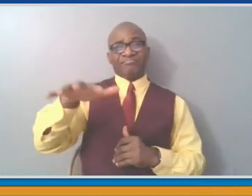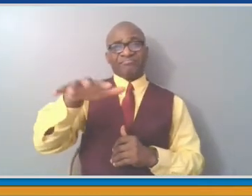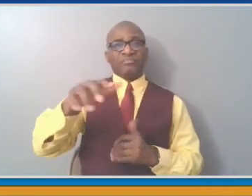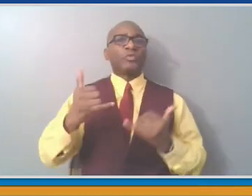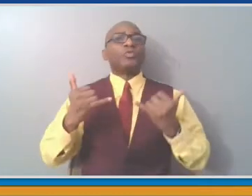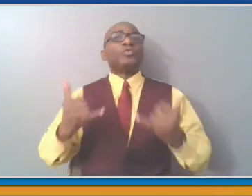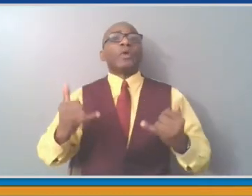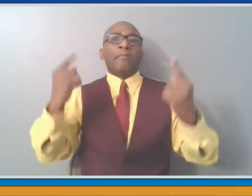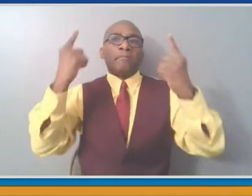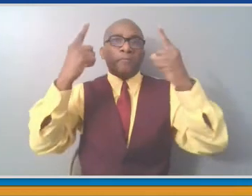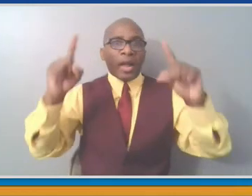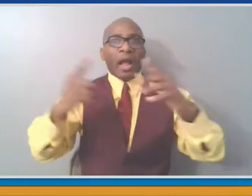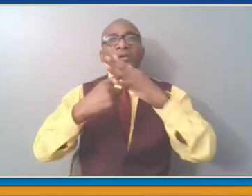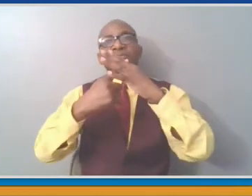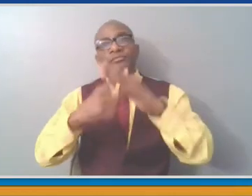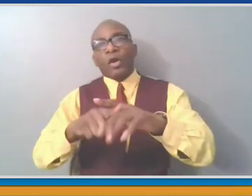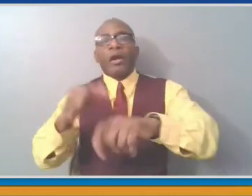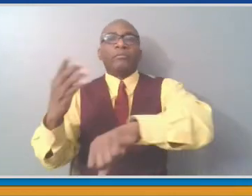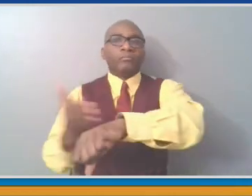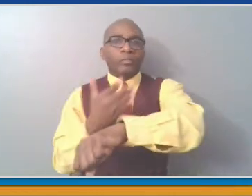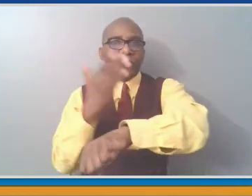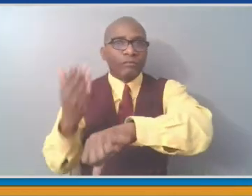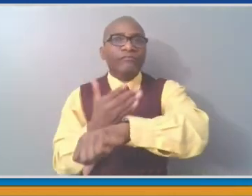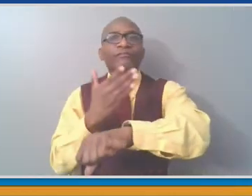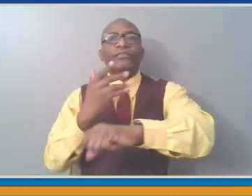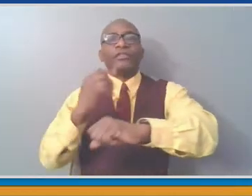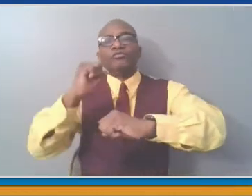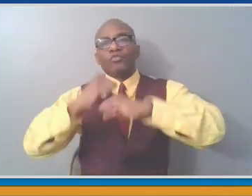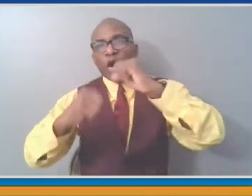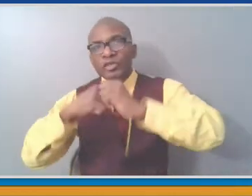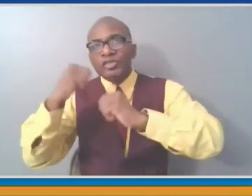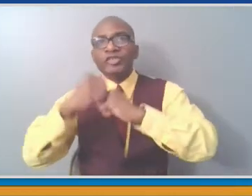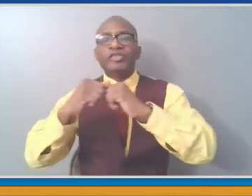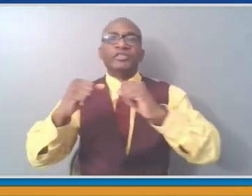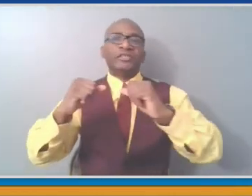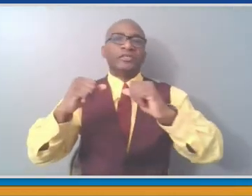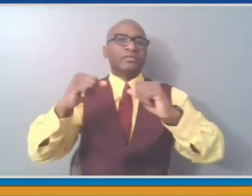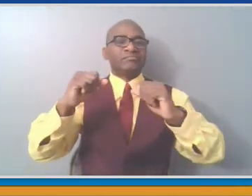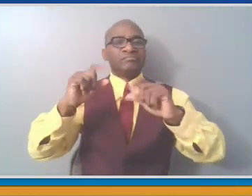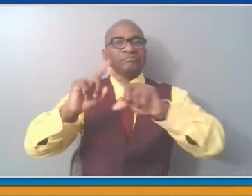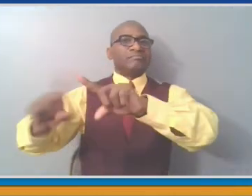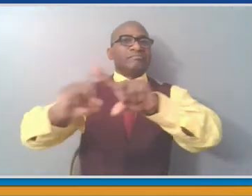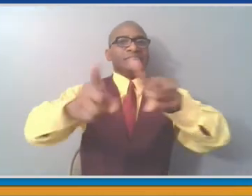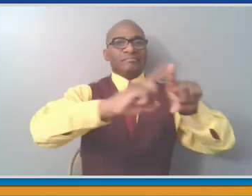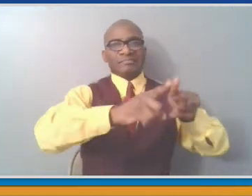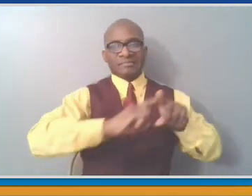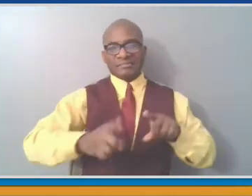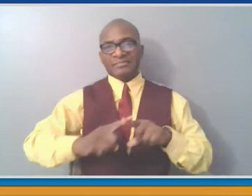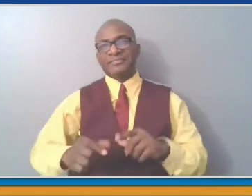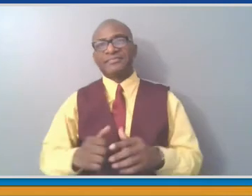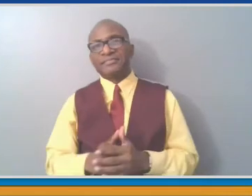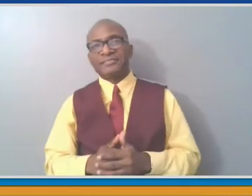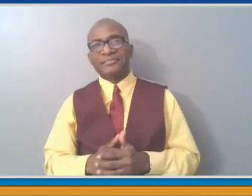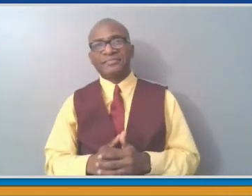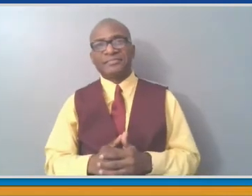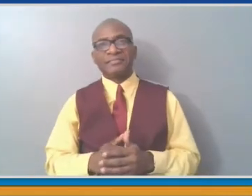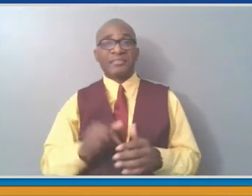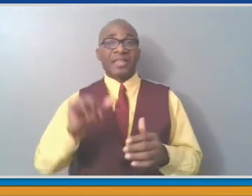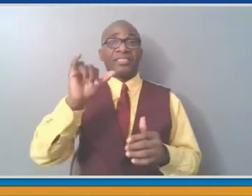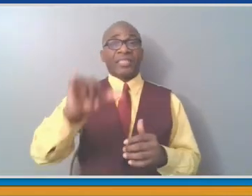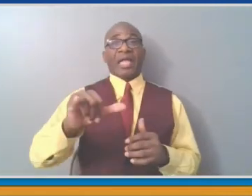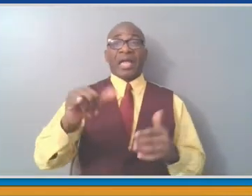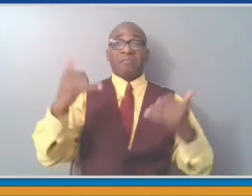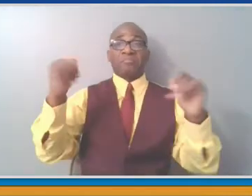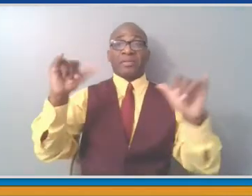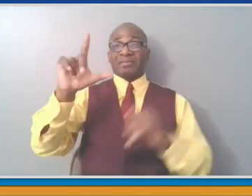that the use of a pool next to an amusement park isn't really ideal for competition. It's really ideal for people that want to relax with the little